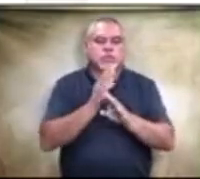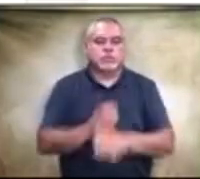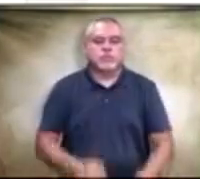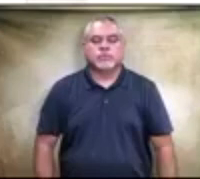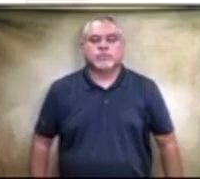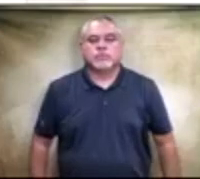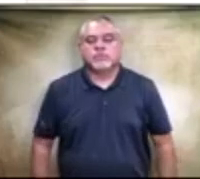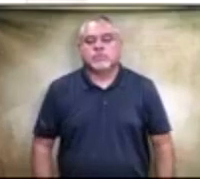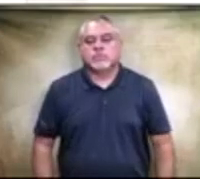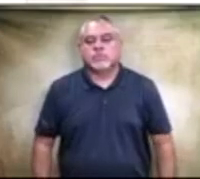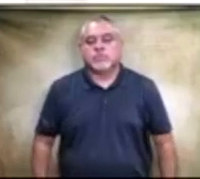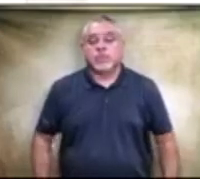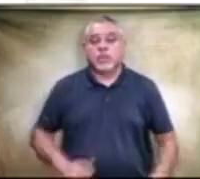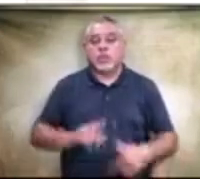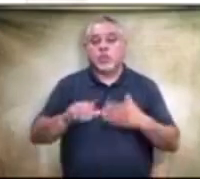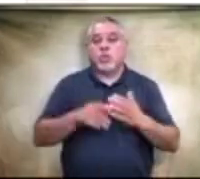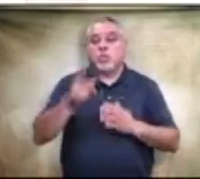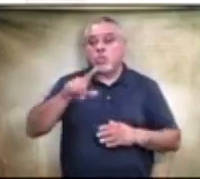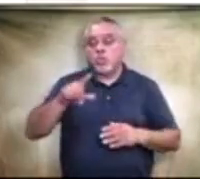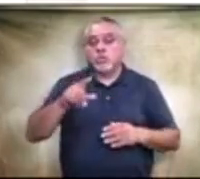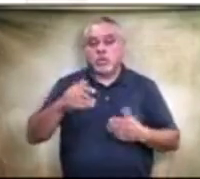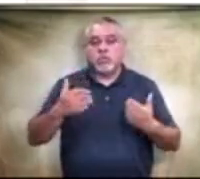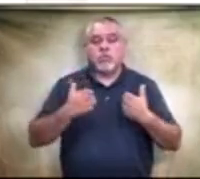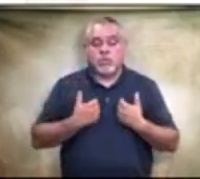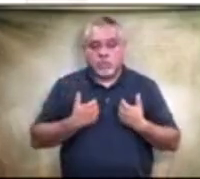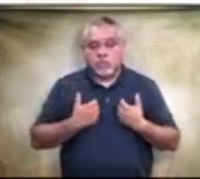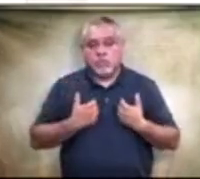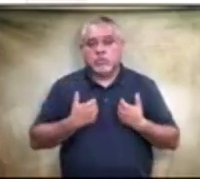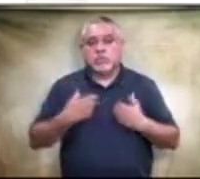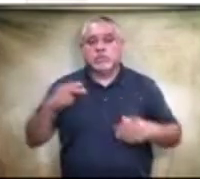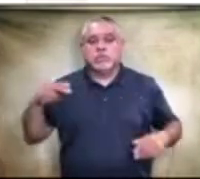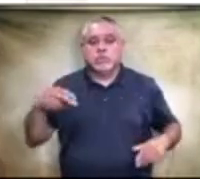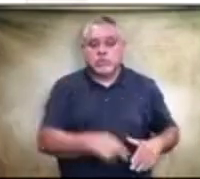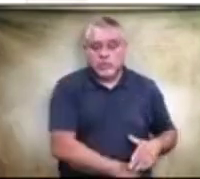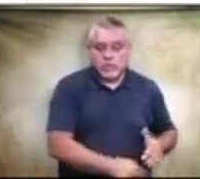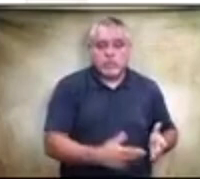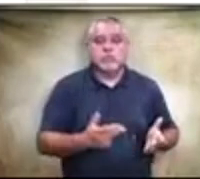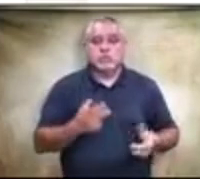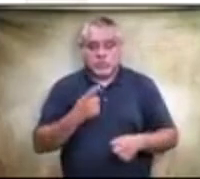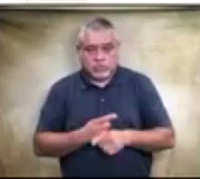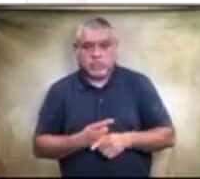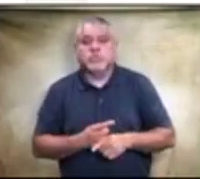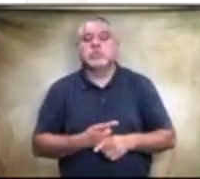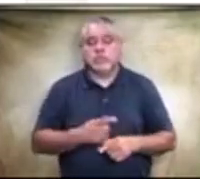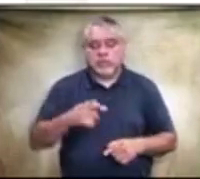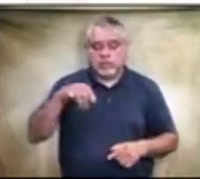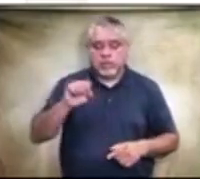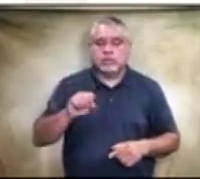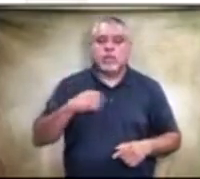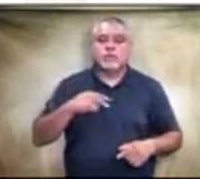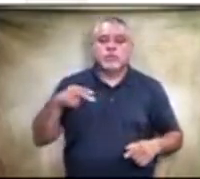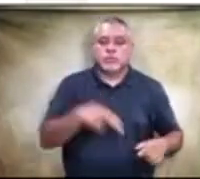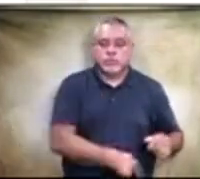and all of these are equipped with uh with seat belts correct now yes sir yes sir mr